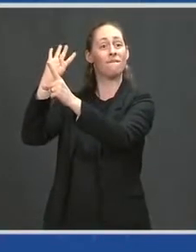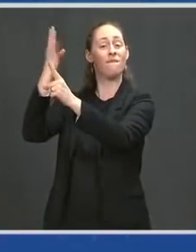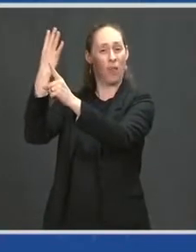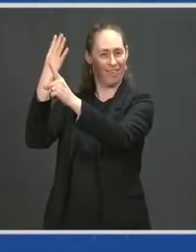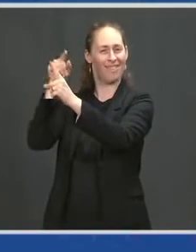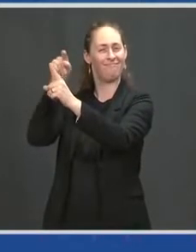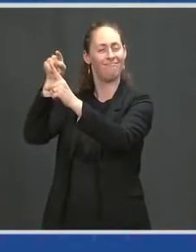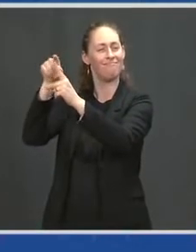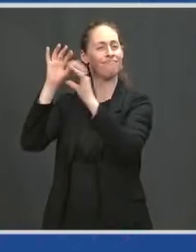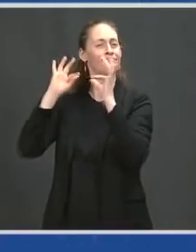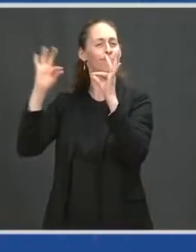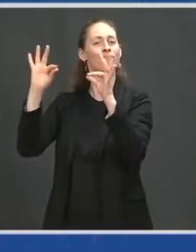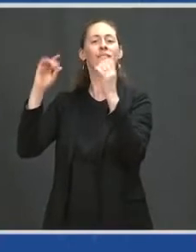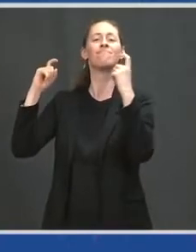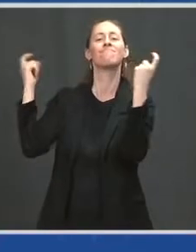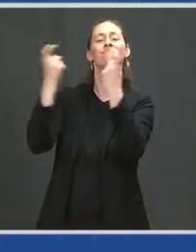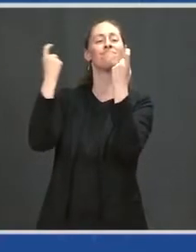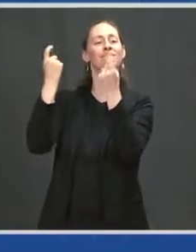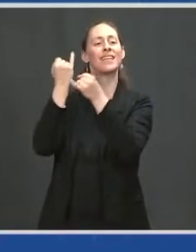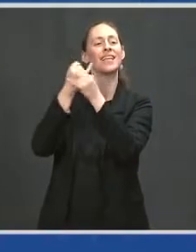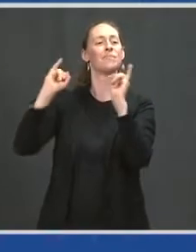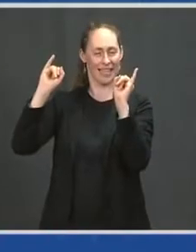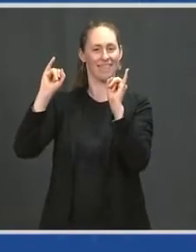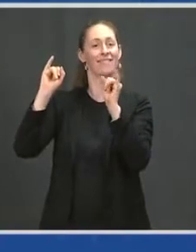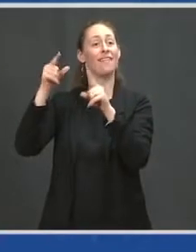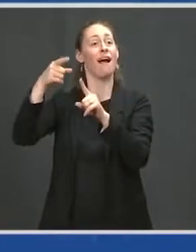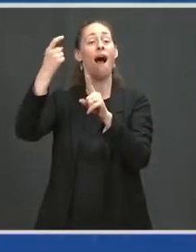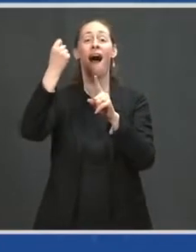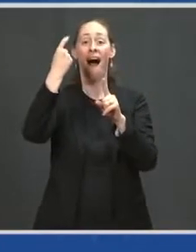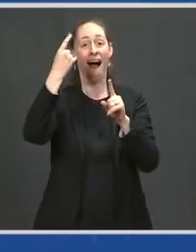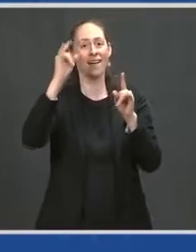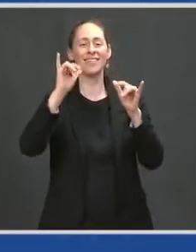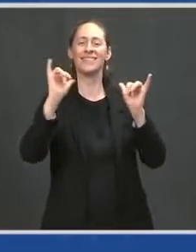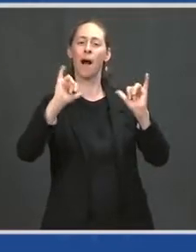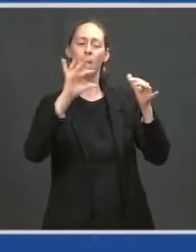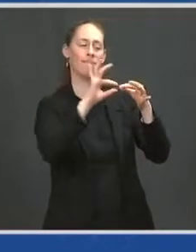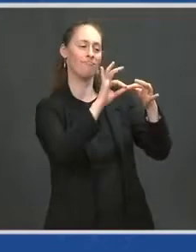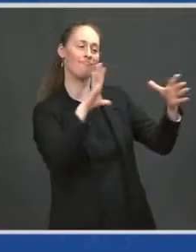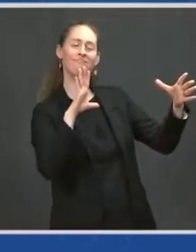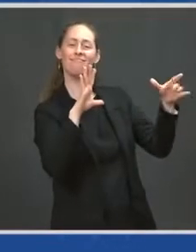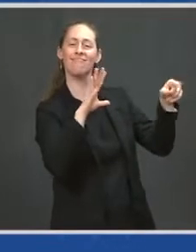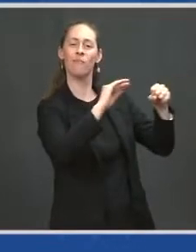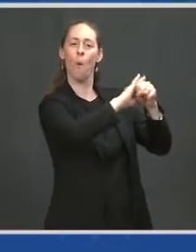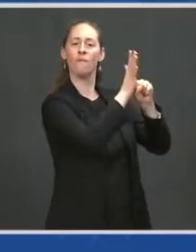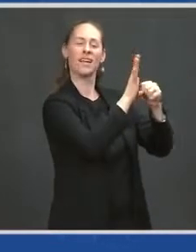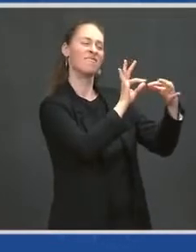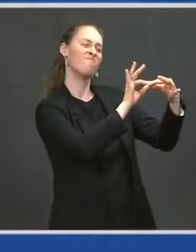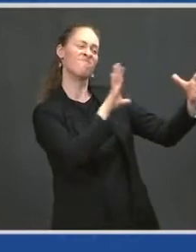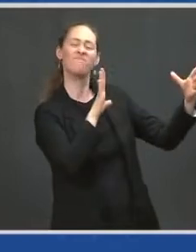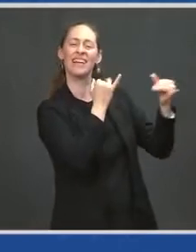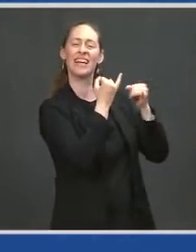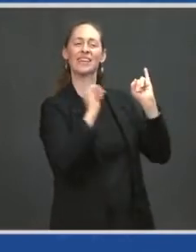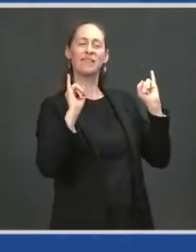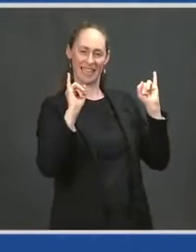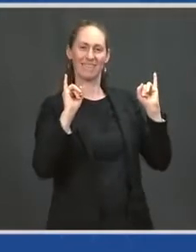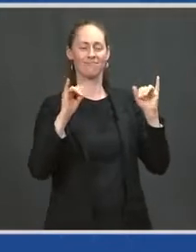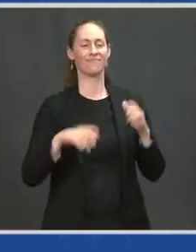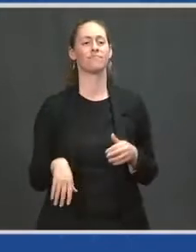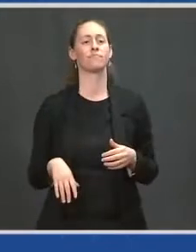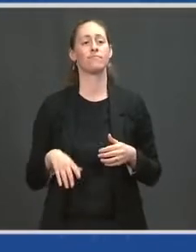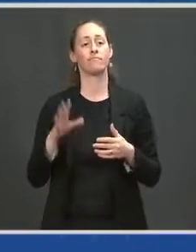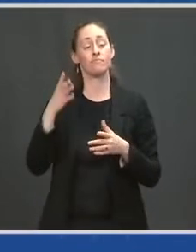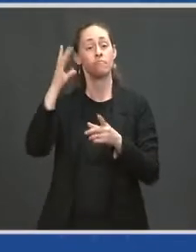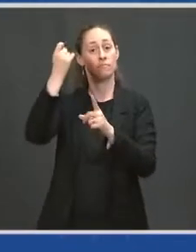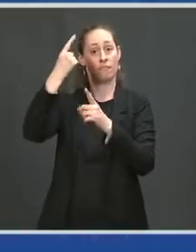loved ones as we celebrate Independence Day. But before that, I wanted to speak briefly to all of you today about the recent